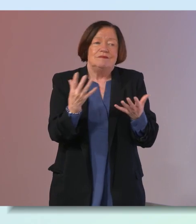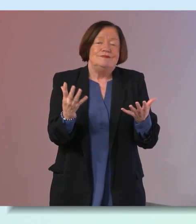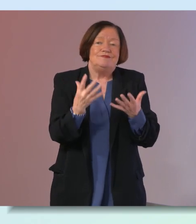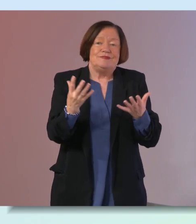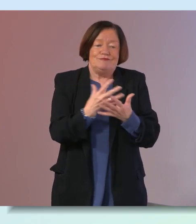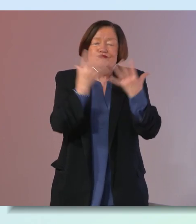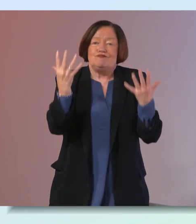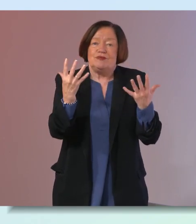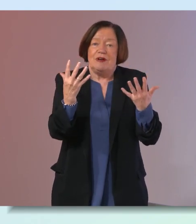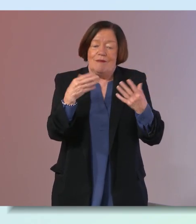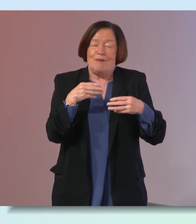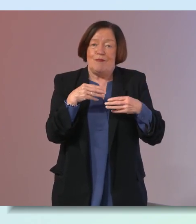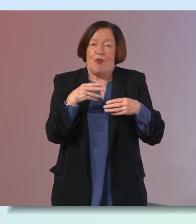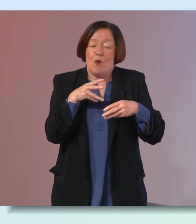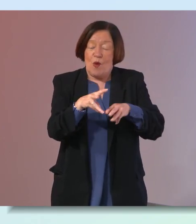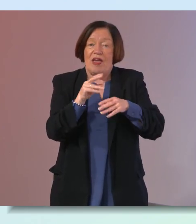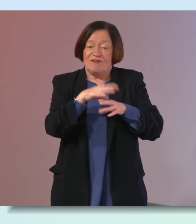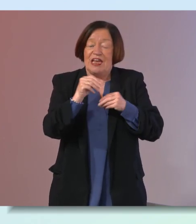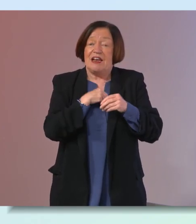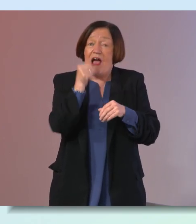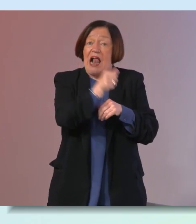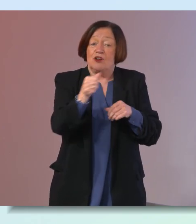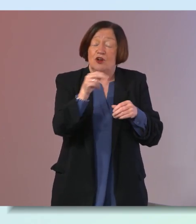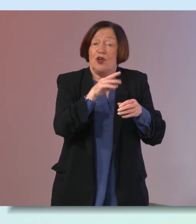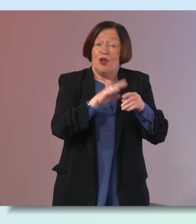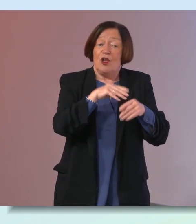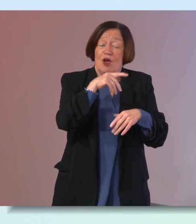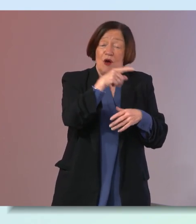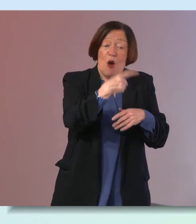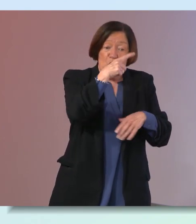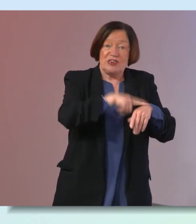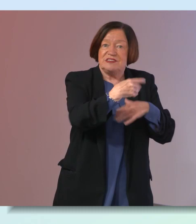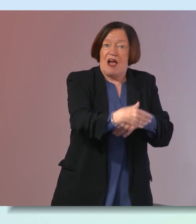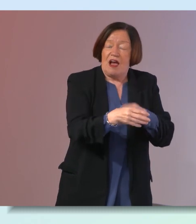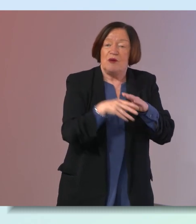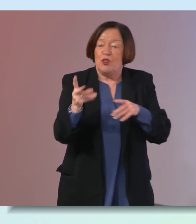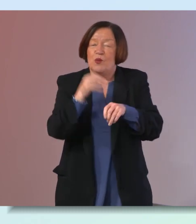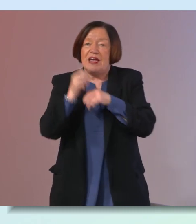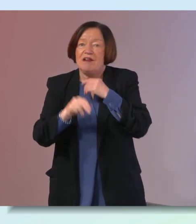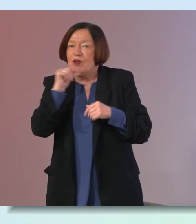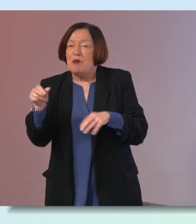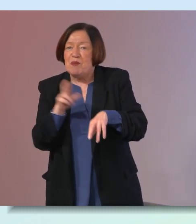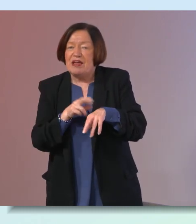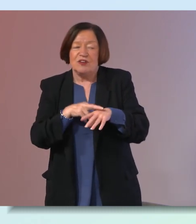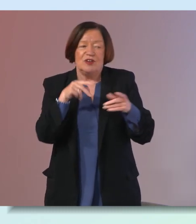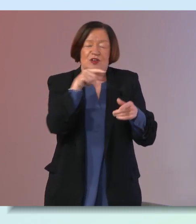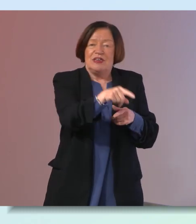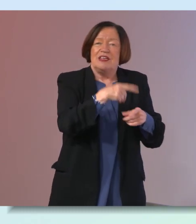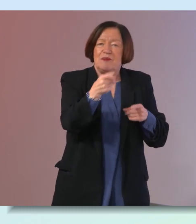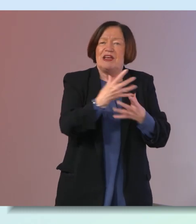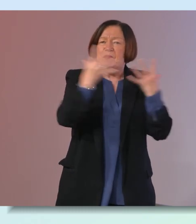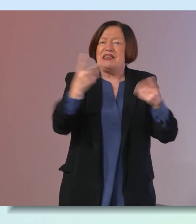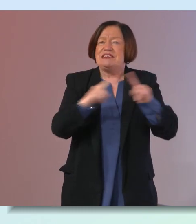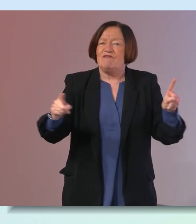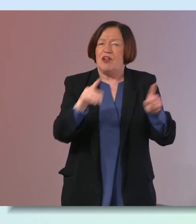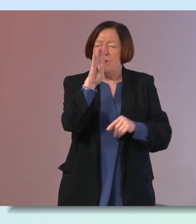significant pattern of taking all our alcohol units on the one occasion in the week it would obviously be much better if does that a huge difference